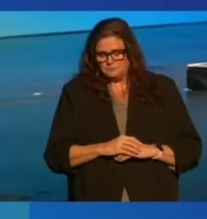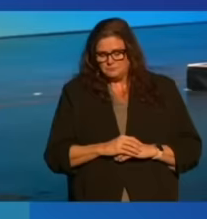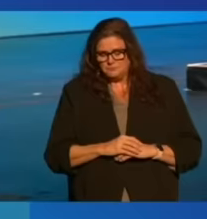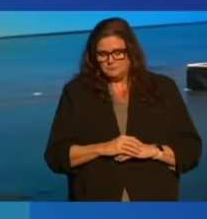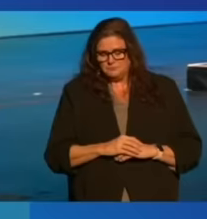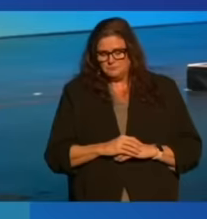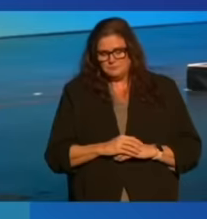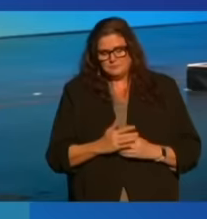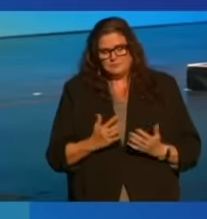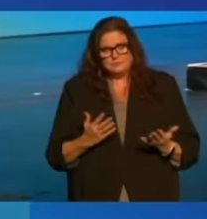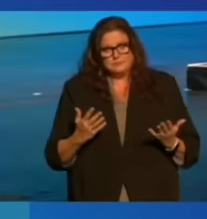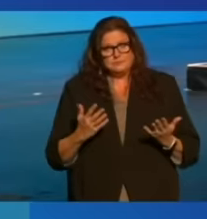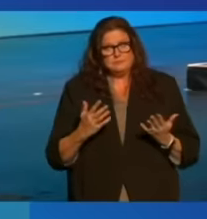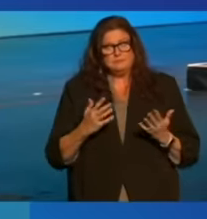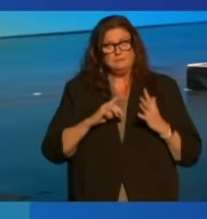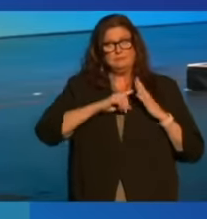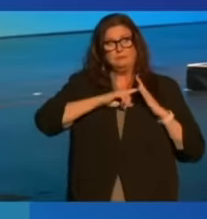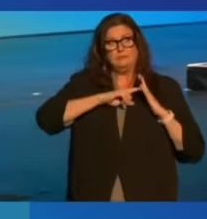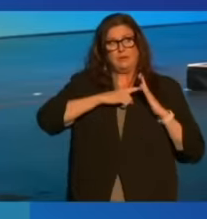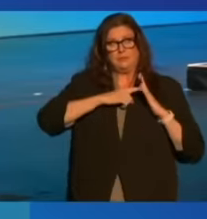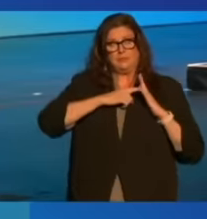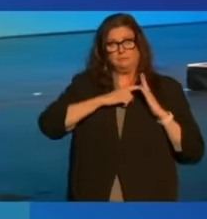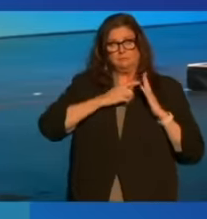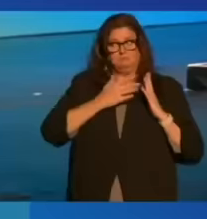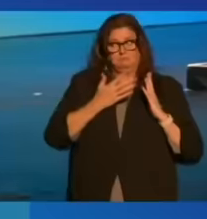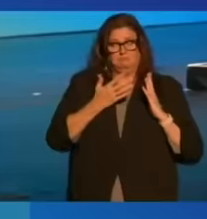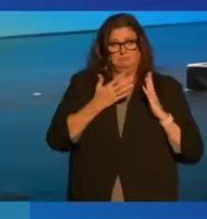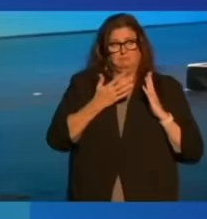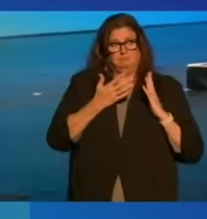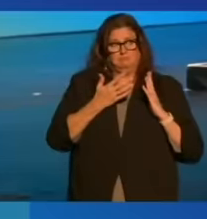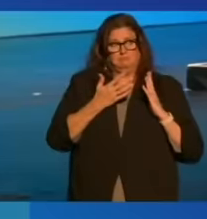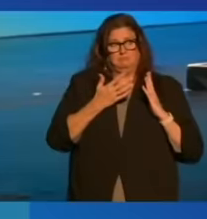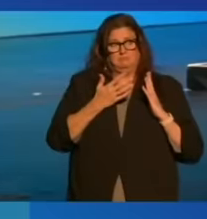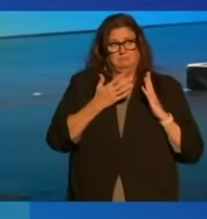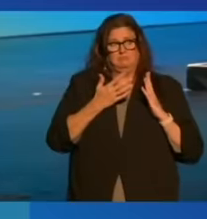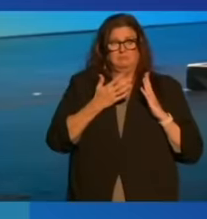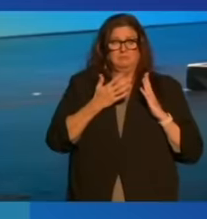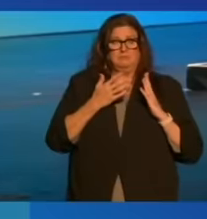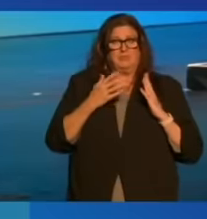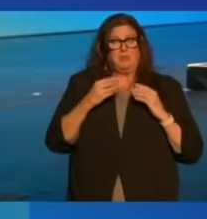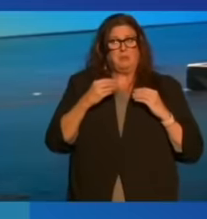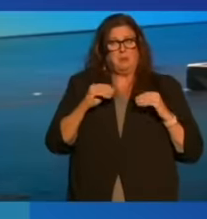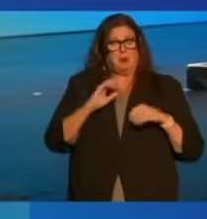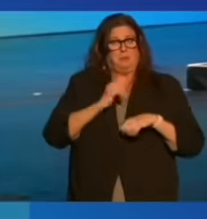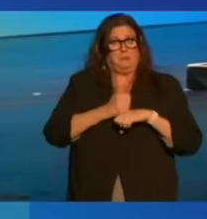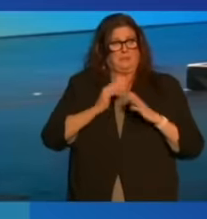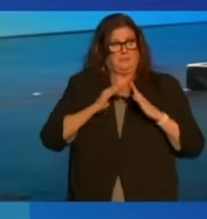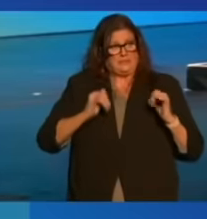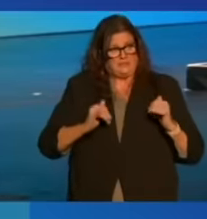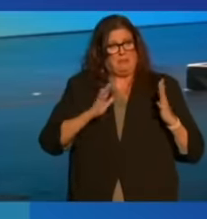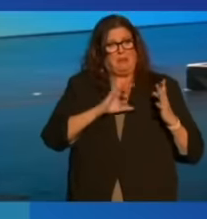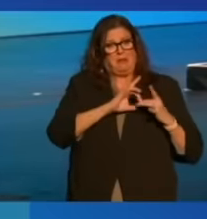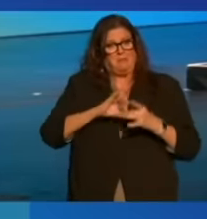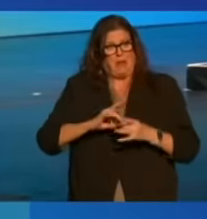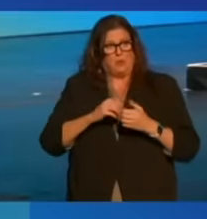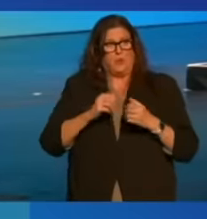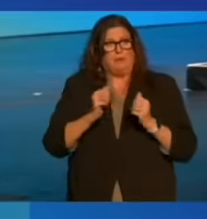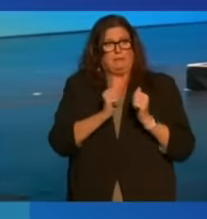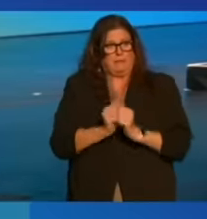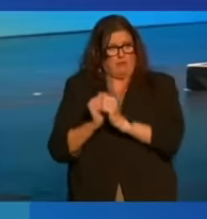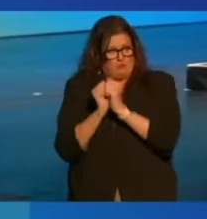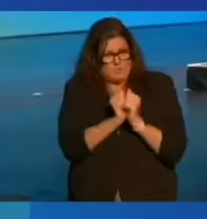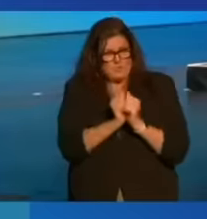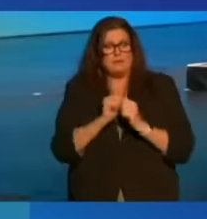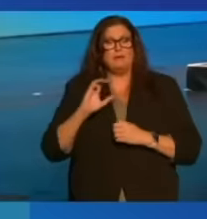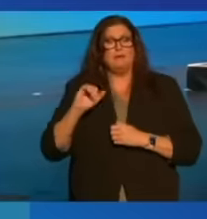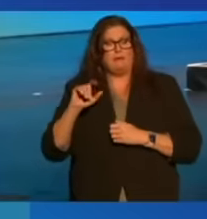Because from the outset, it turns out market-based systems have been compatible with slavery, caste